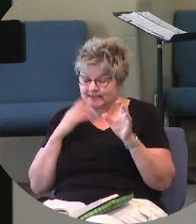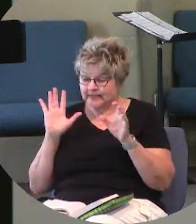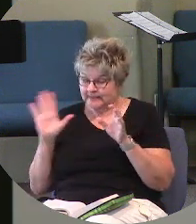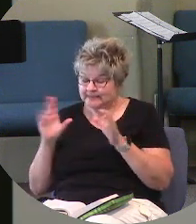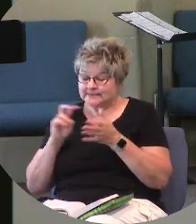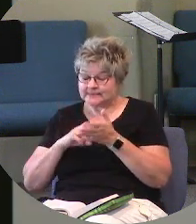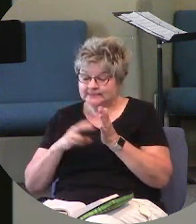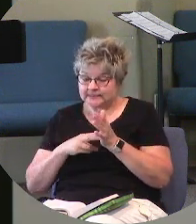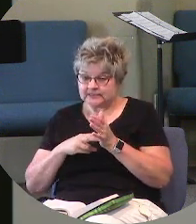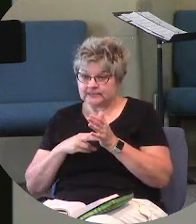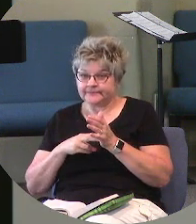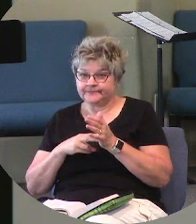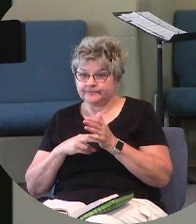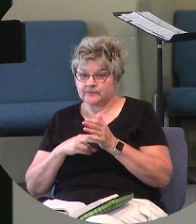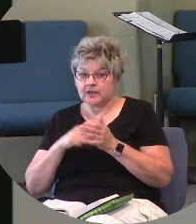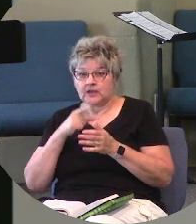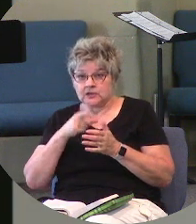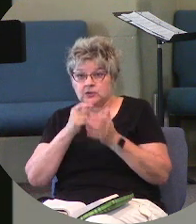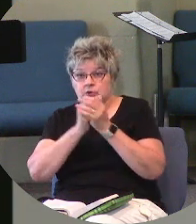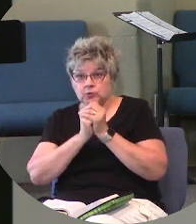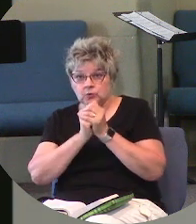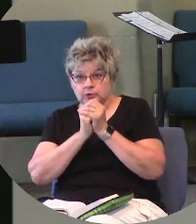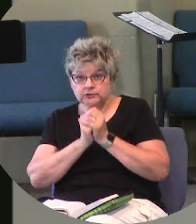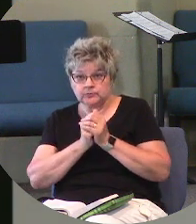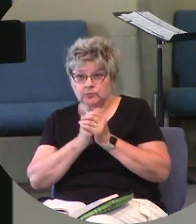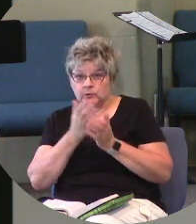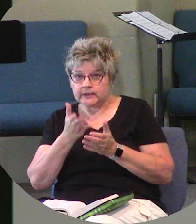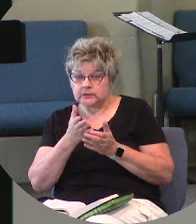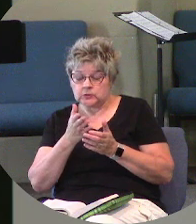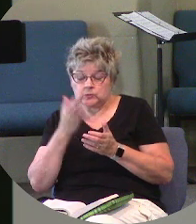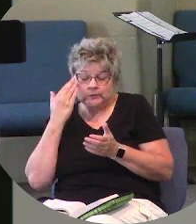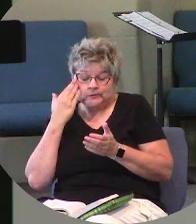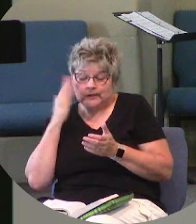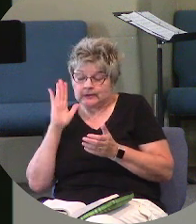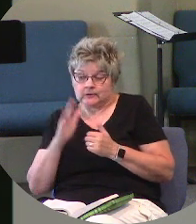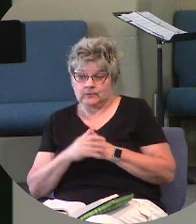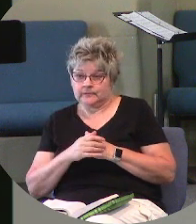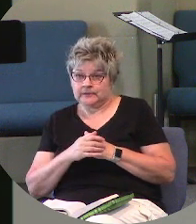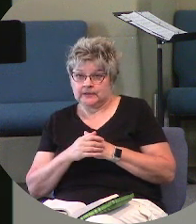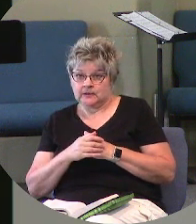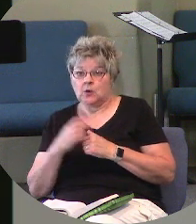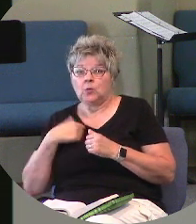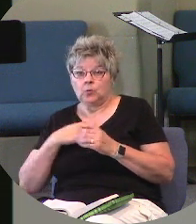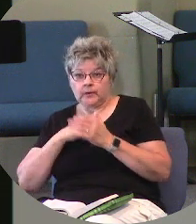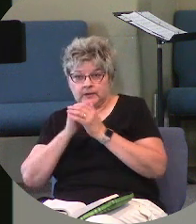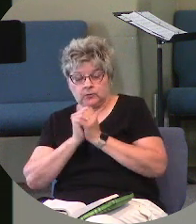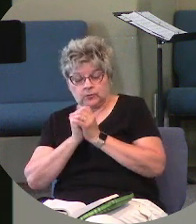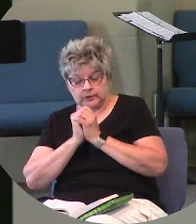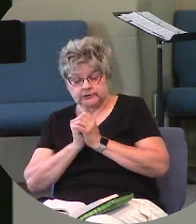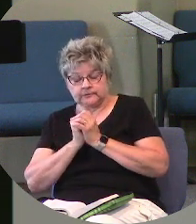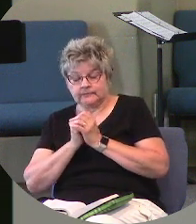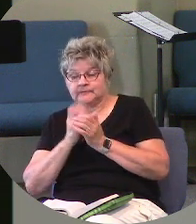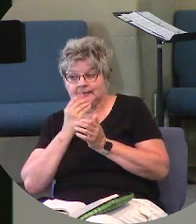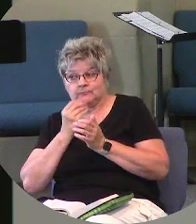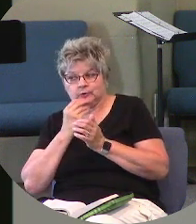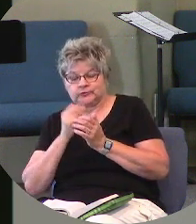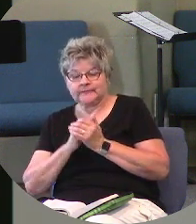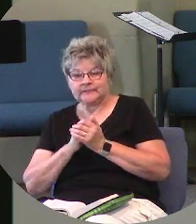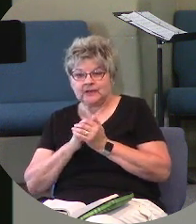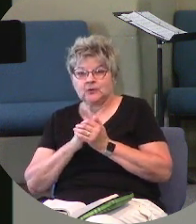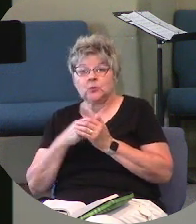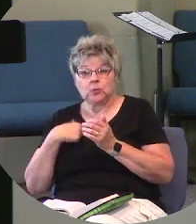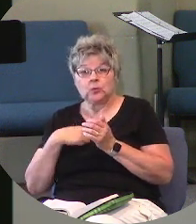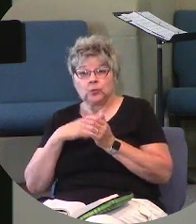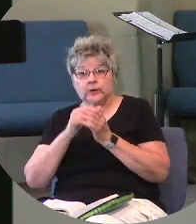is. Verse 22 says, you worship what you do not know. We worship, that being the Hebrews, we